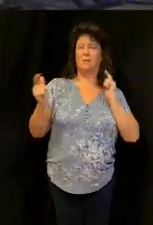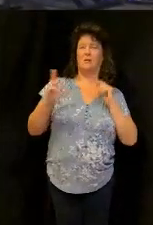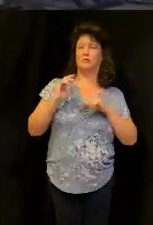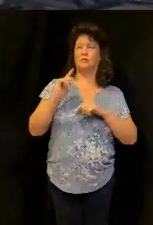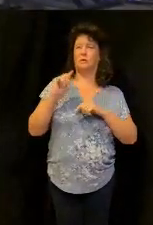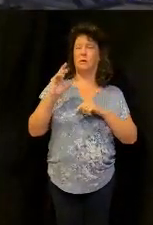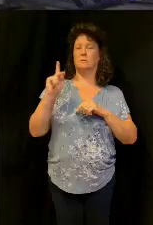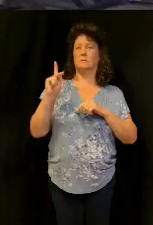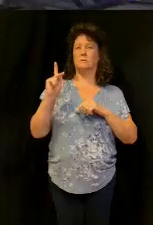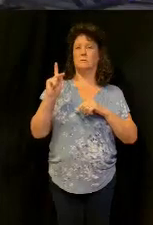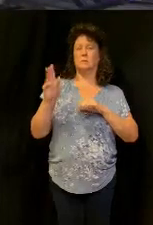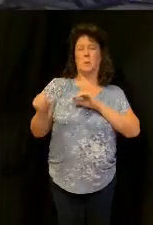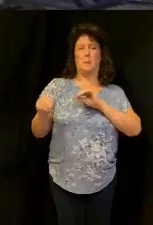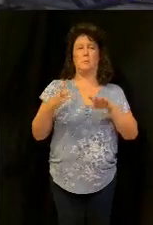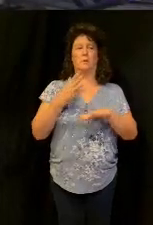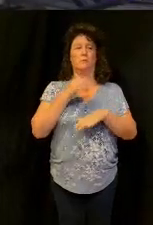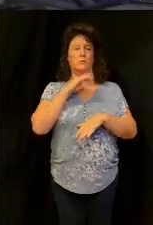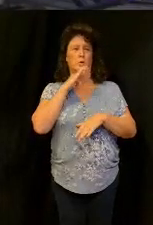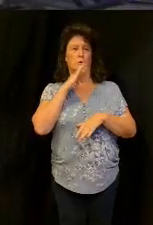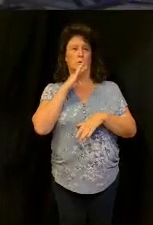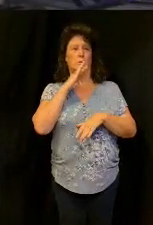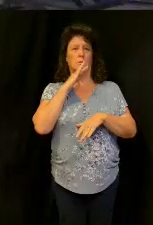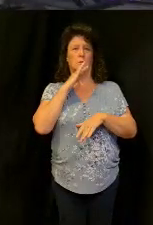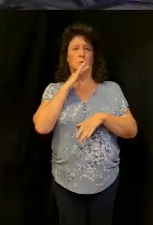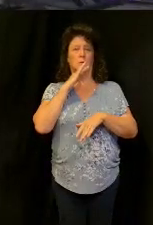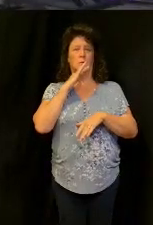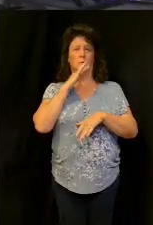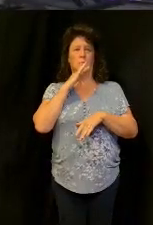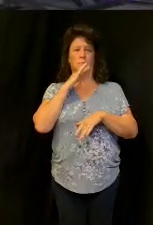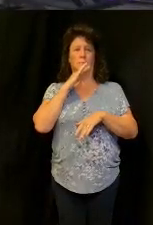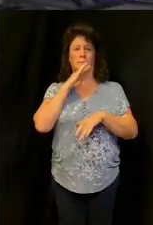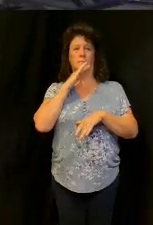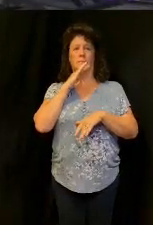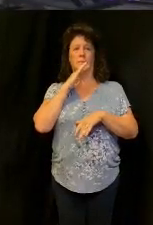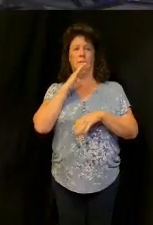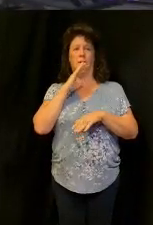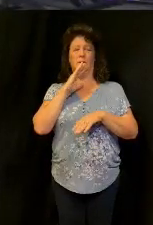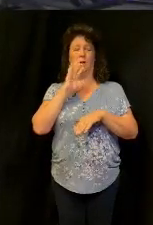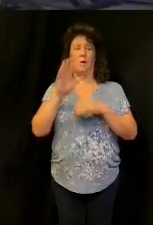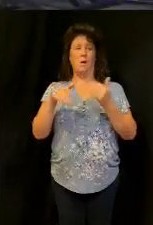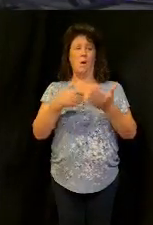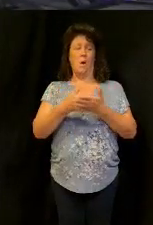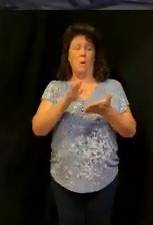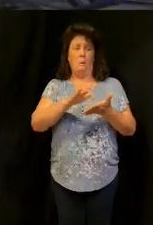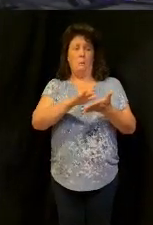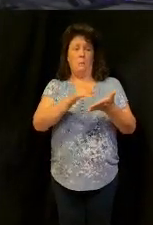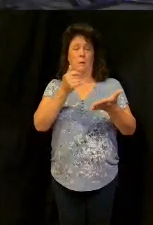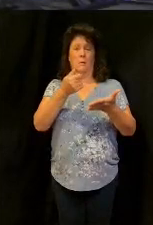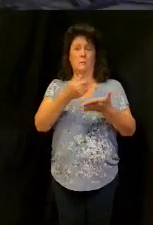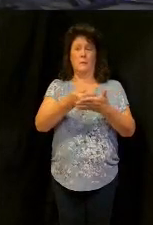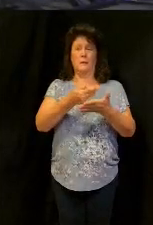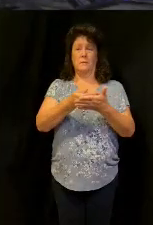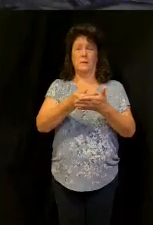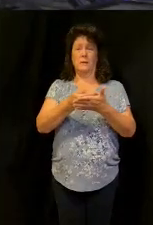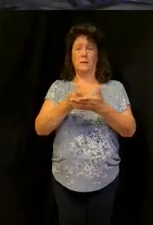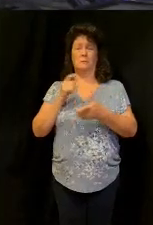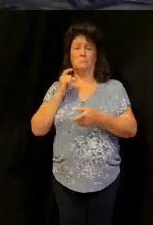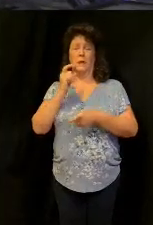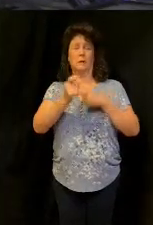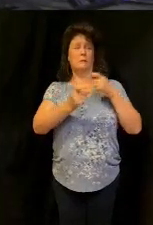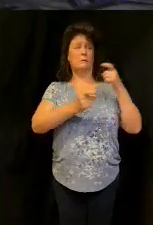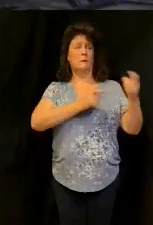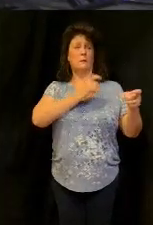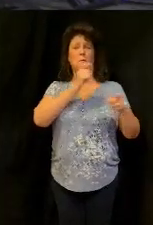this is what he said R.G. Letourneau you can look him up not now the money came in faster than he could give